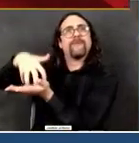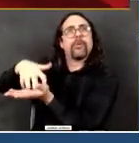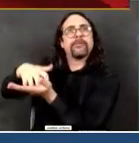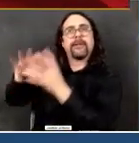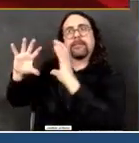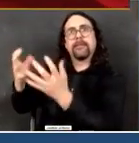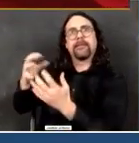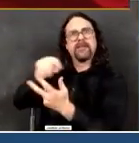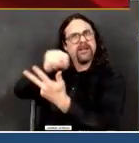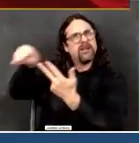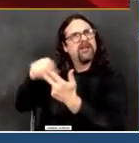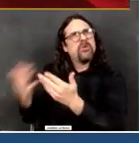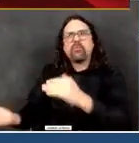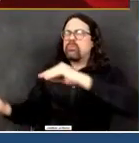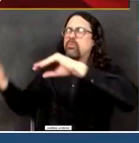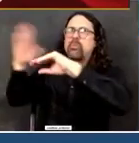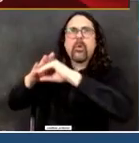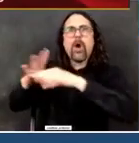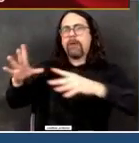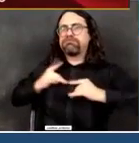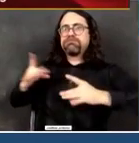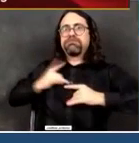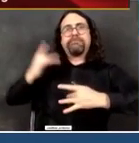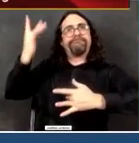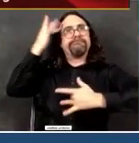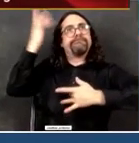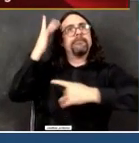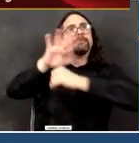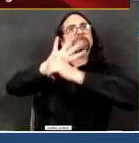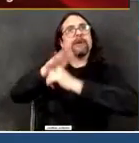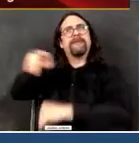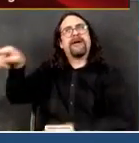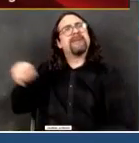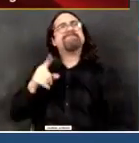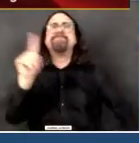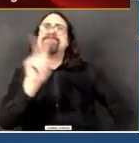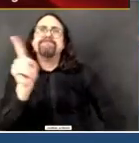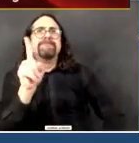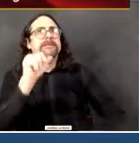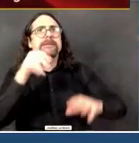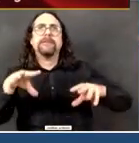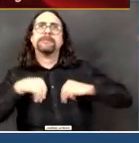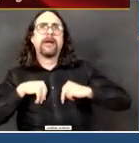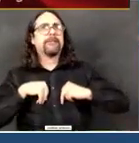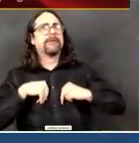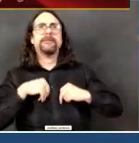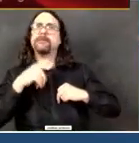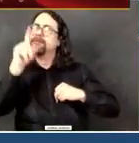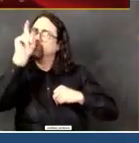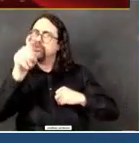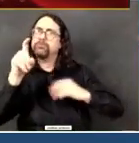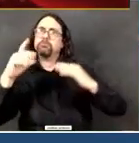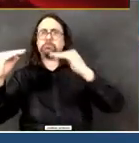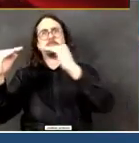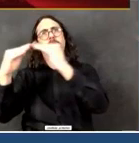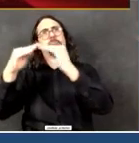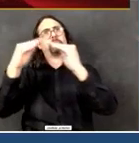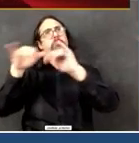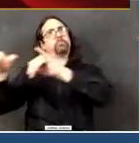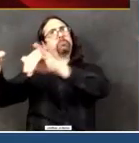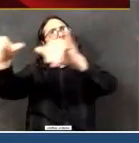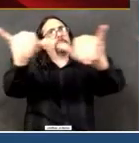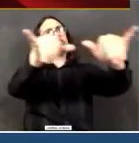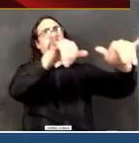will create community testing sites, and these are targeted to have the biggest impact. We will create these